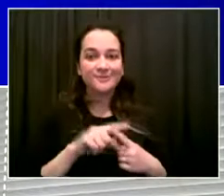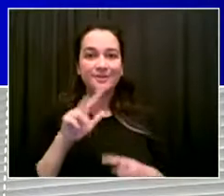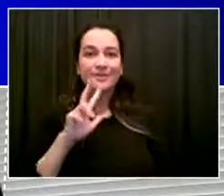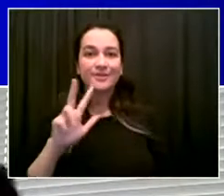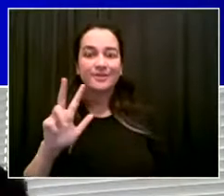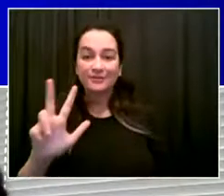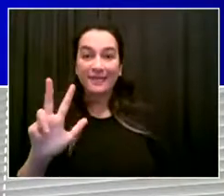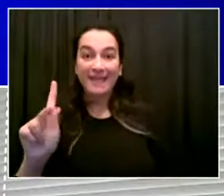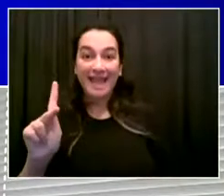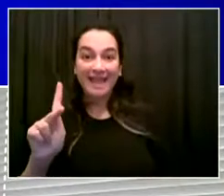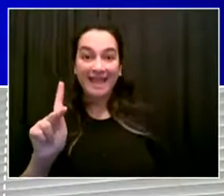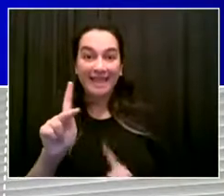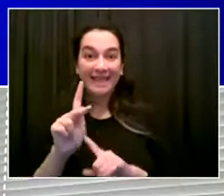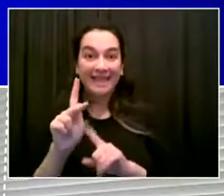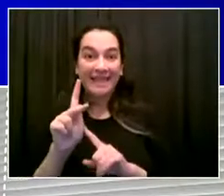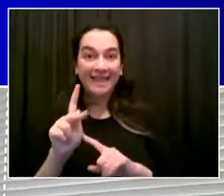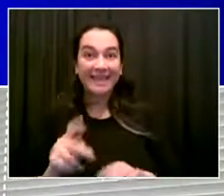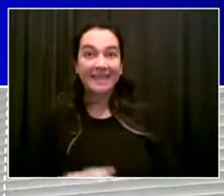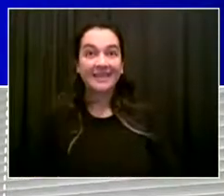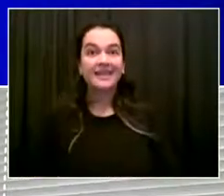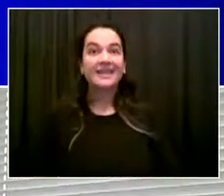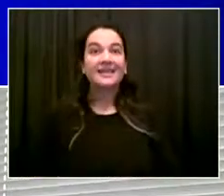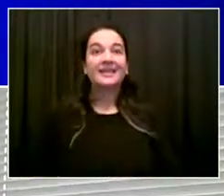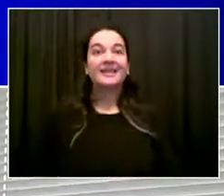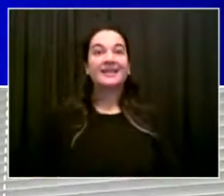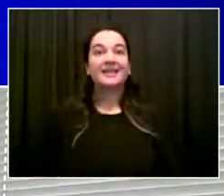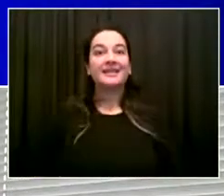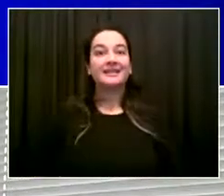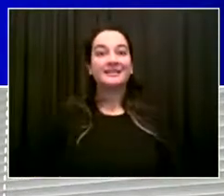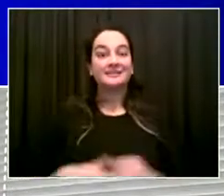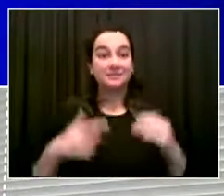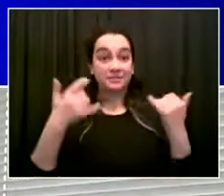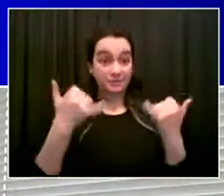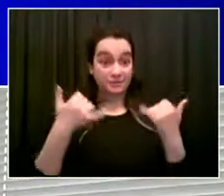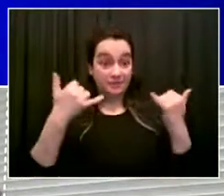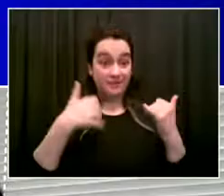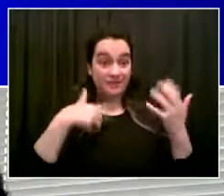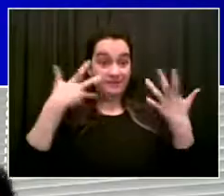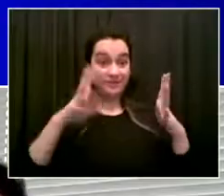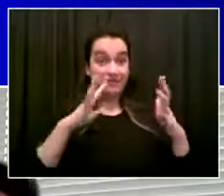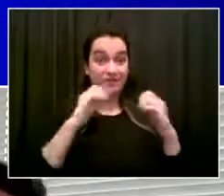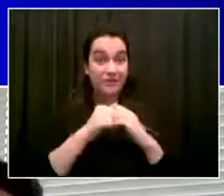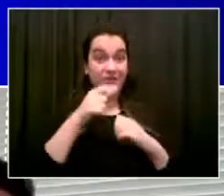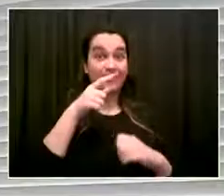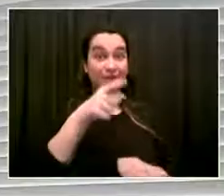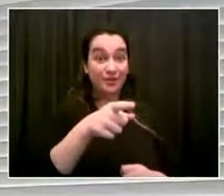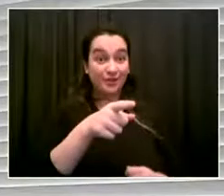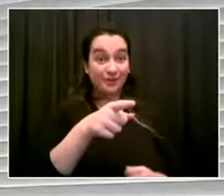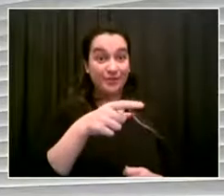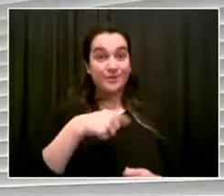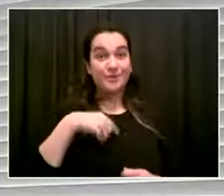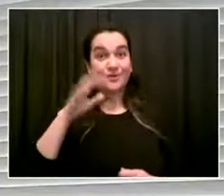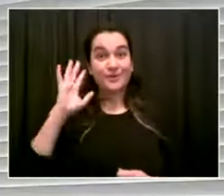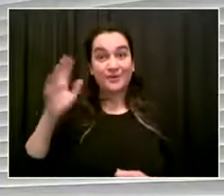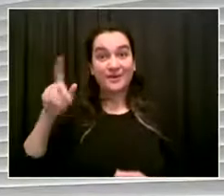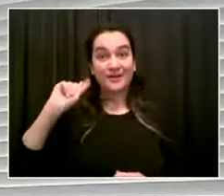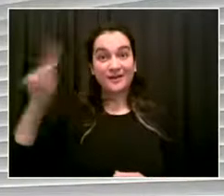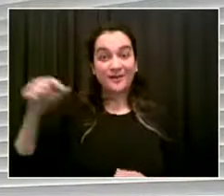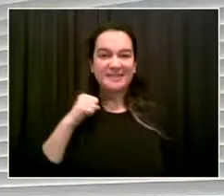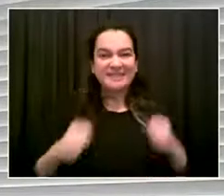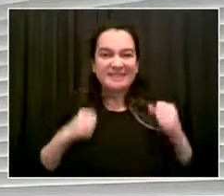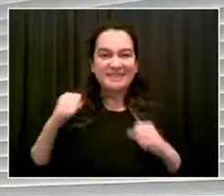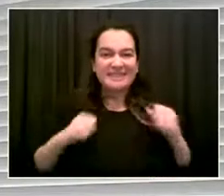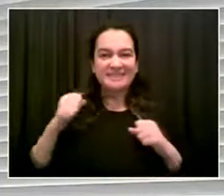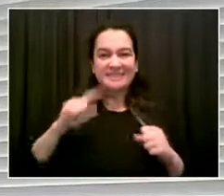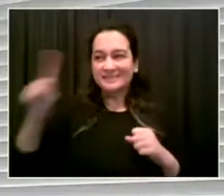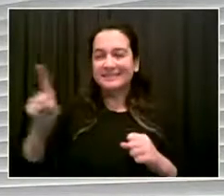3k today. After this pandemic forced our children into isolation for a year, New York City parents will